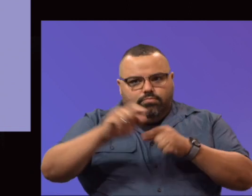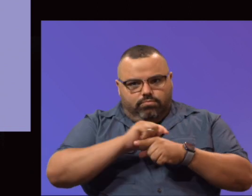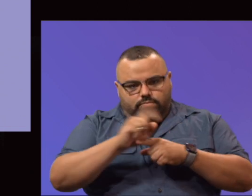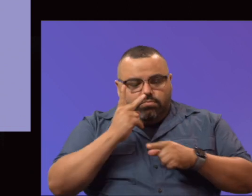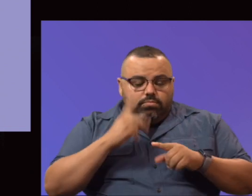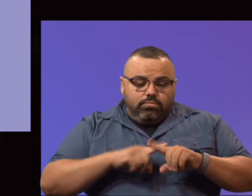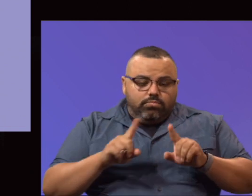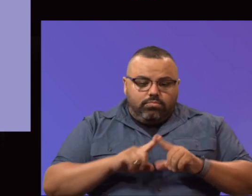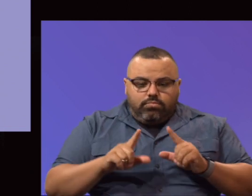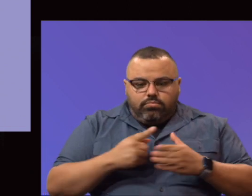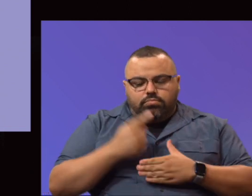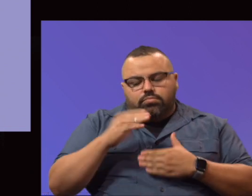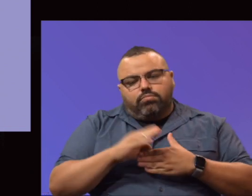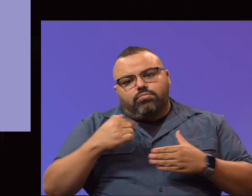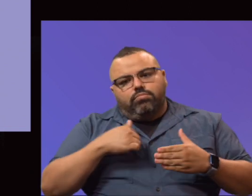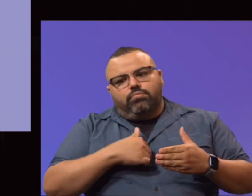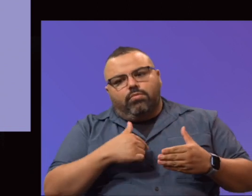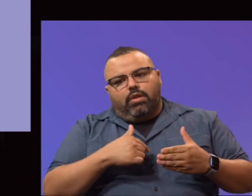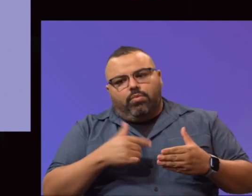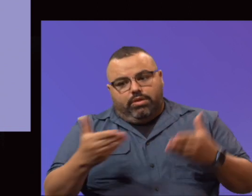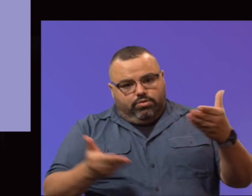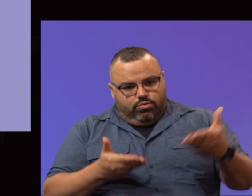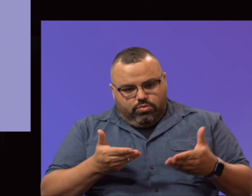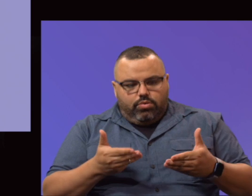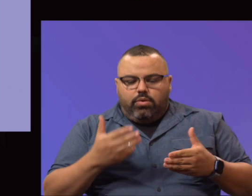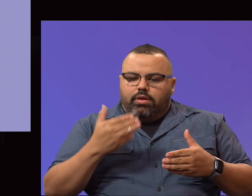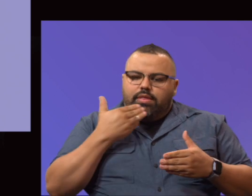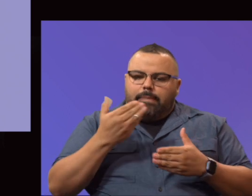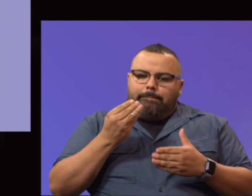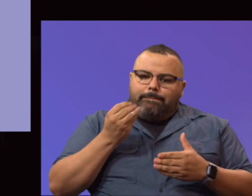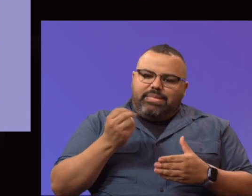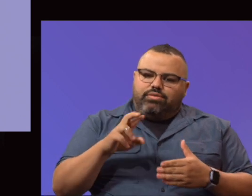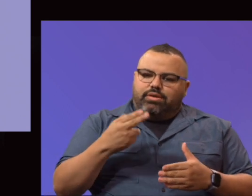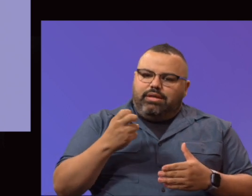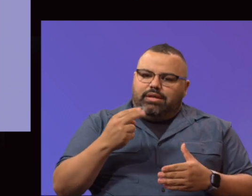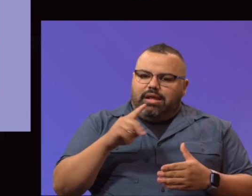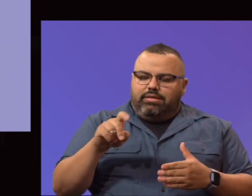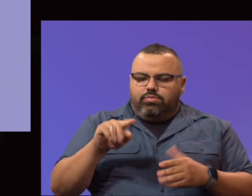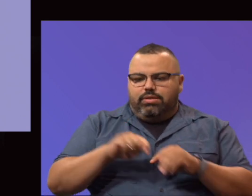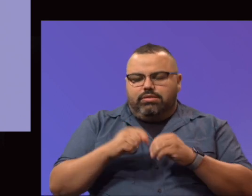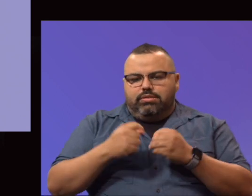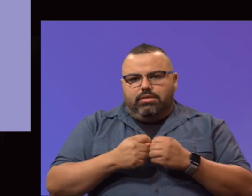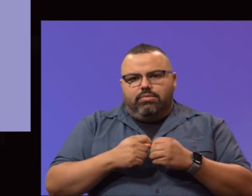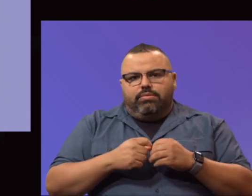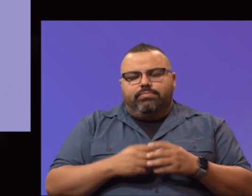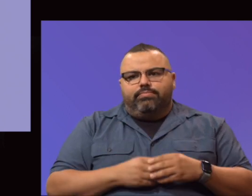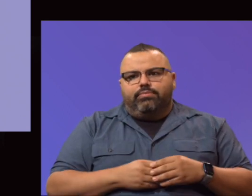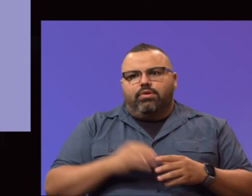that were introduced. I want to thank Mr. Hernandez and his team for doing a great job with that. Our ISC shipping and